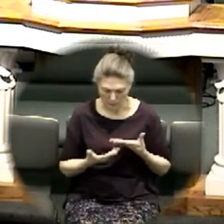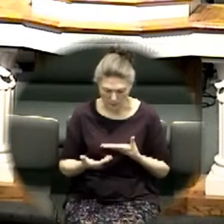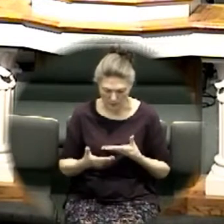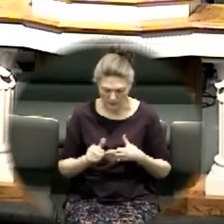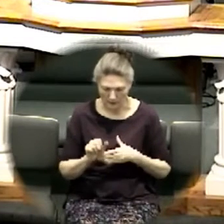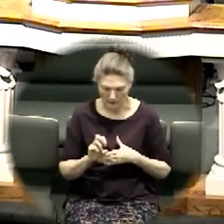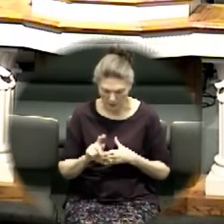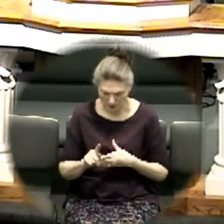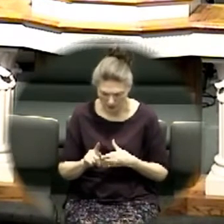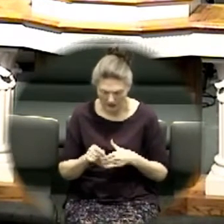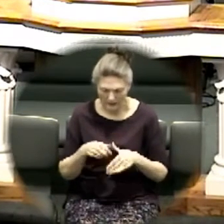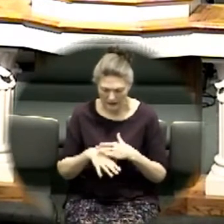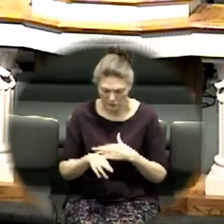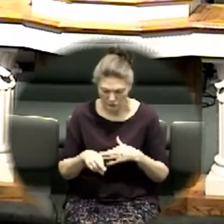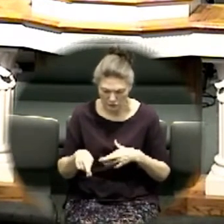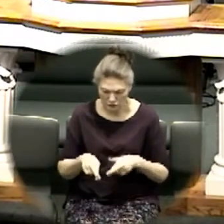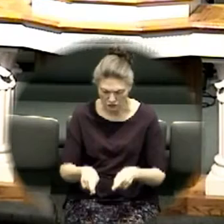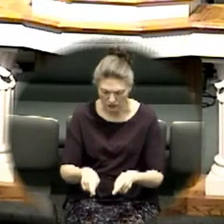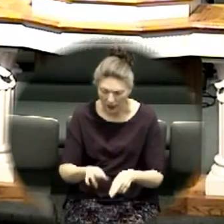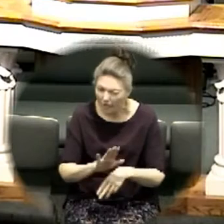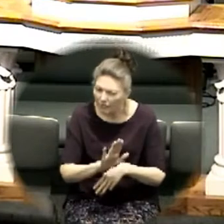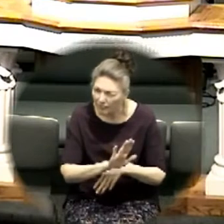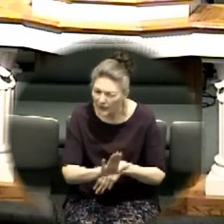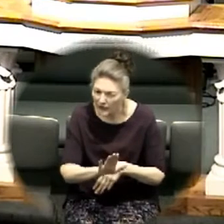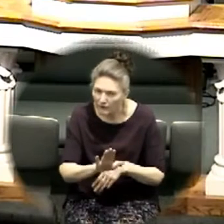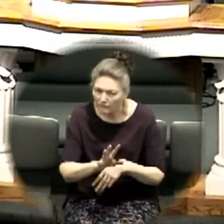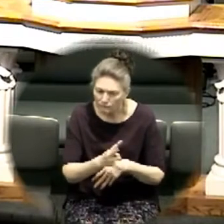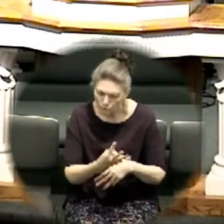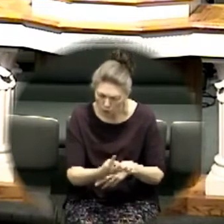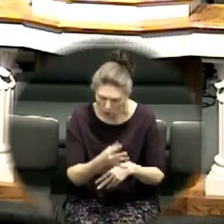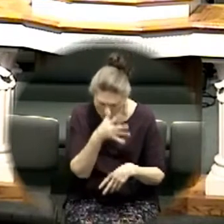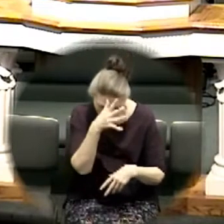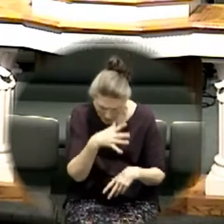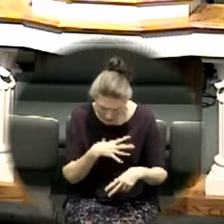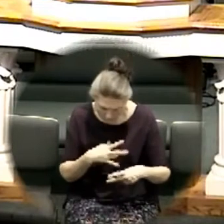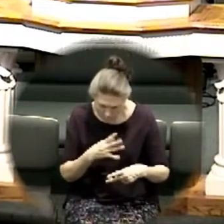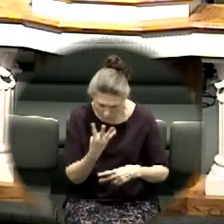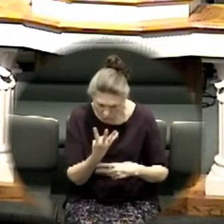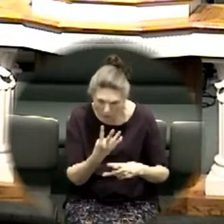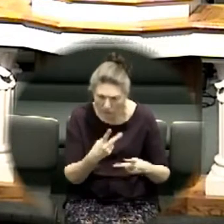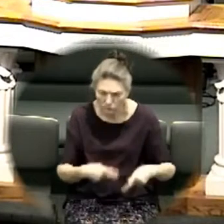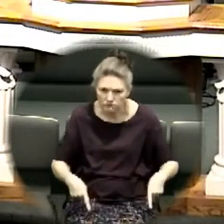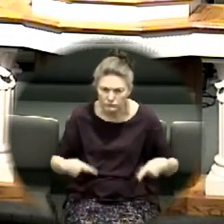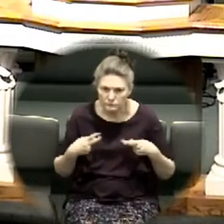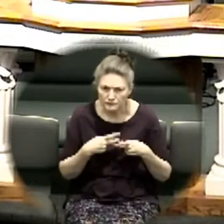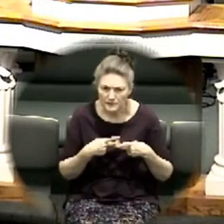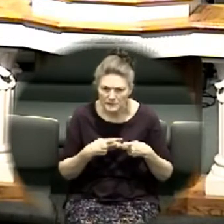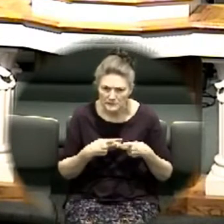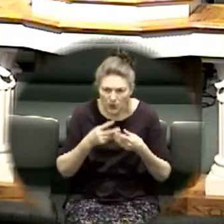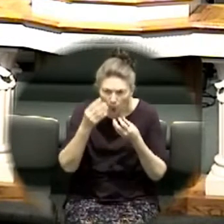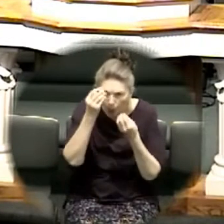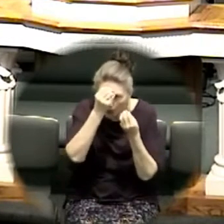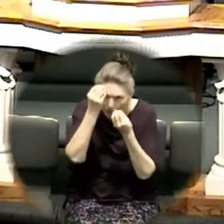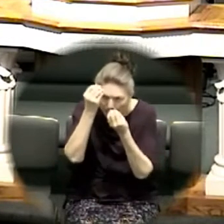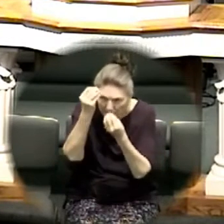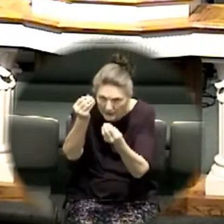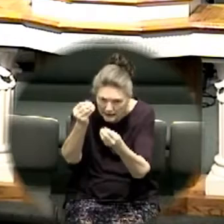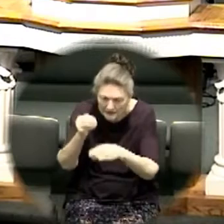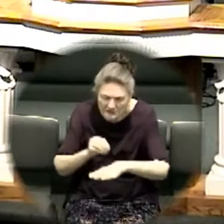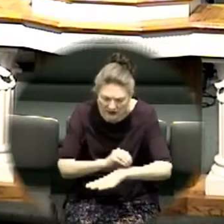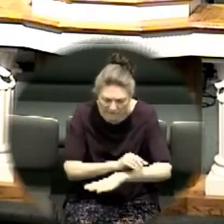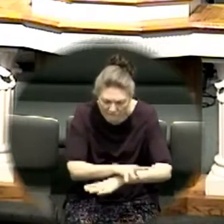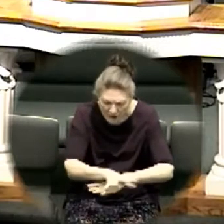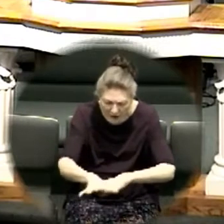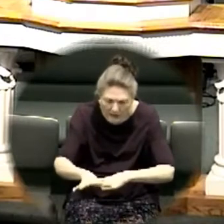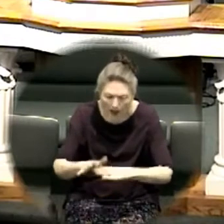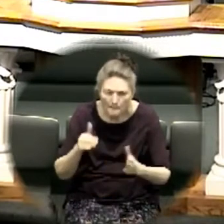obedience affected millions millions millions of people were standing